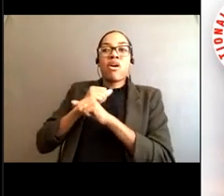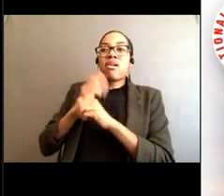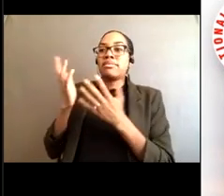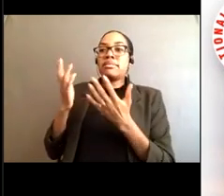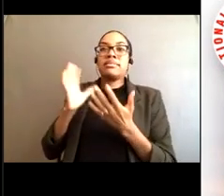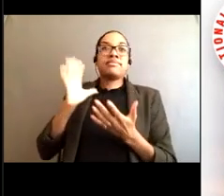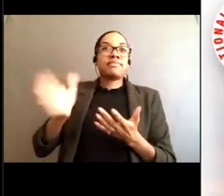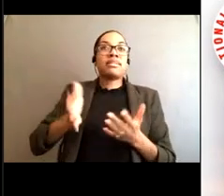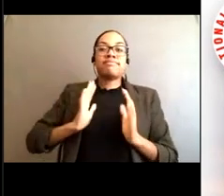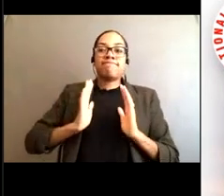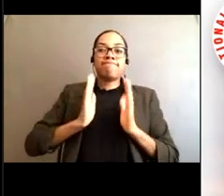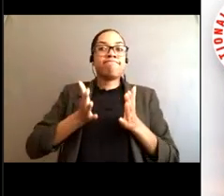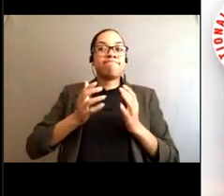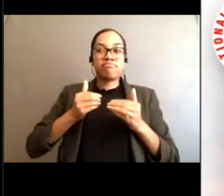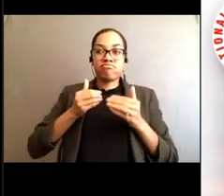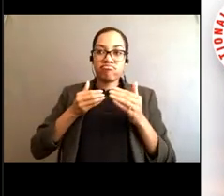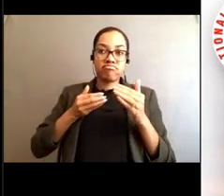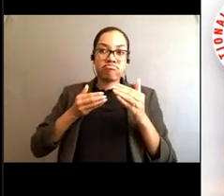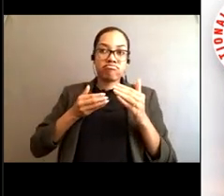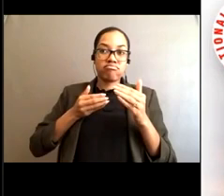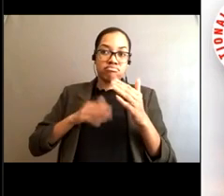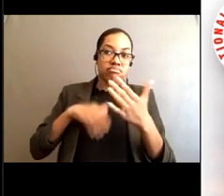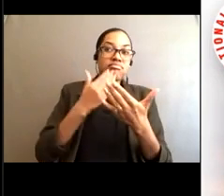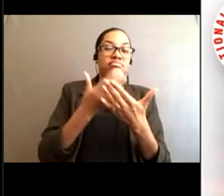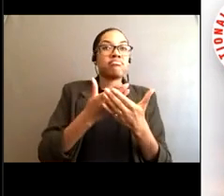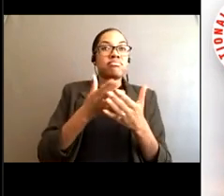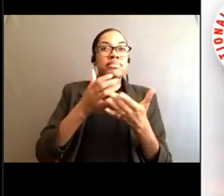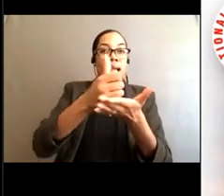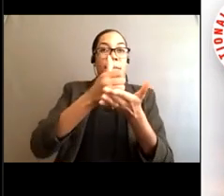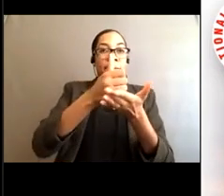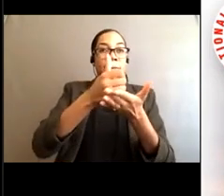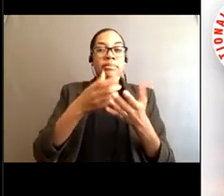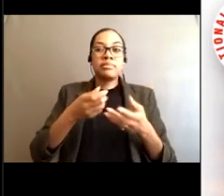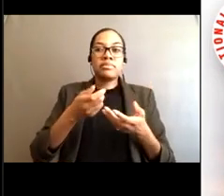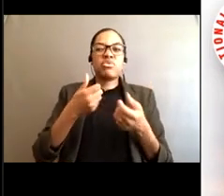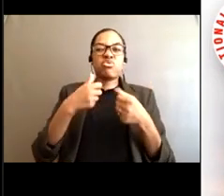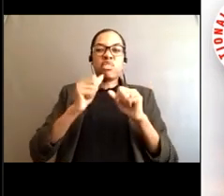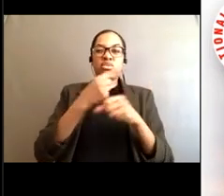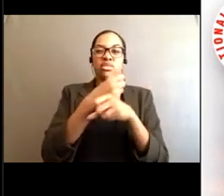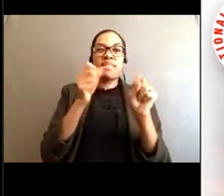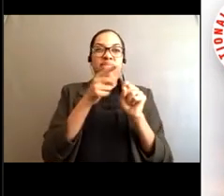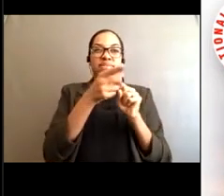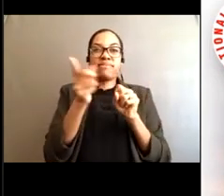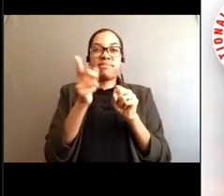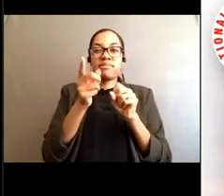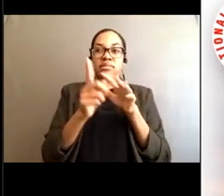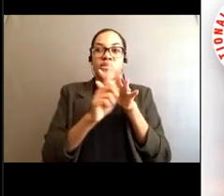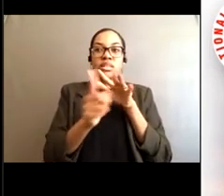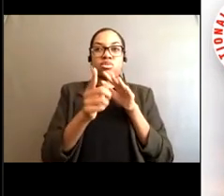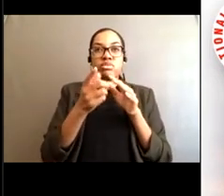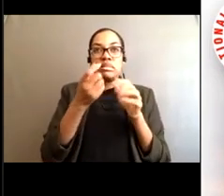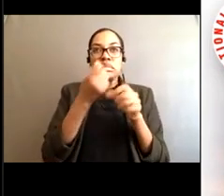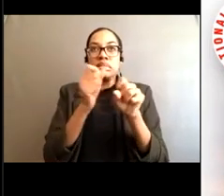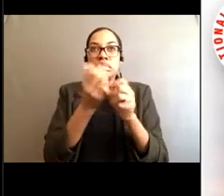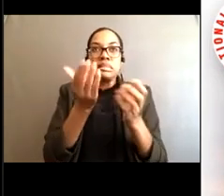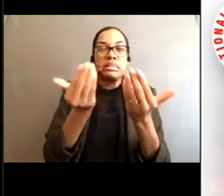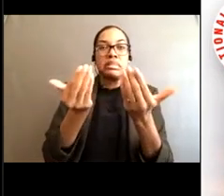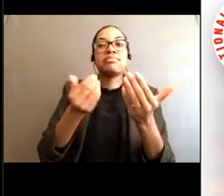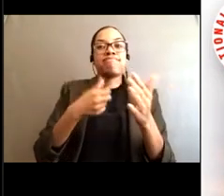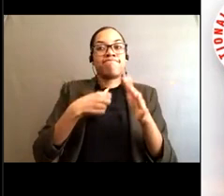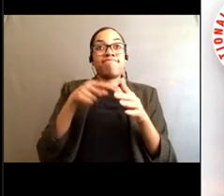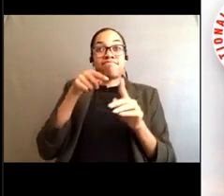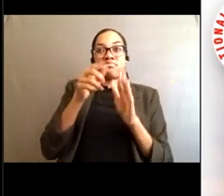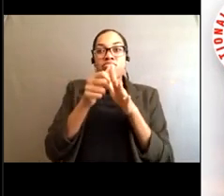Switching gears to gender, the most effective age group is males